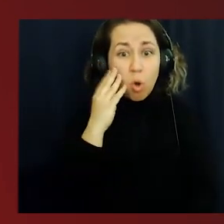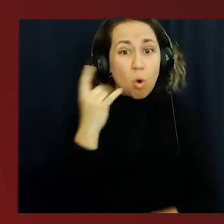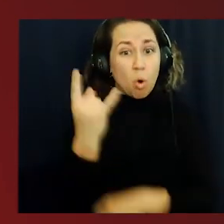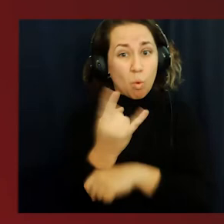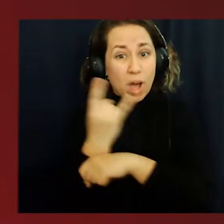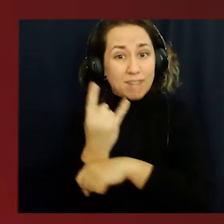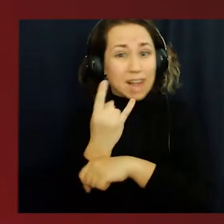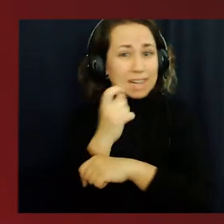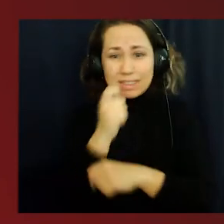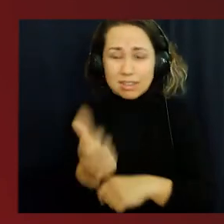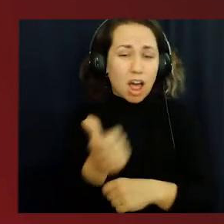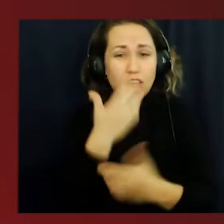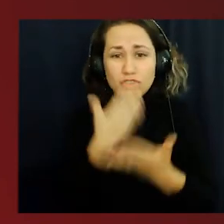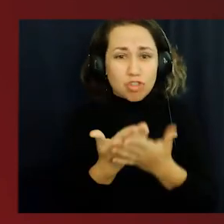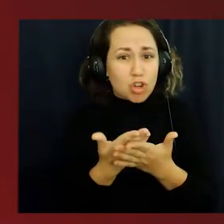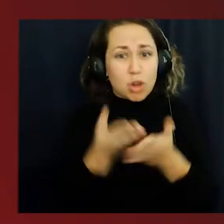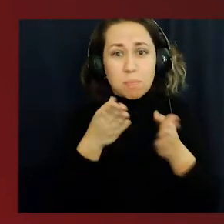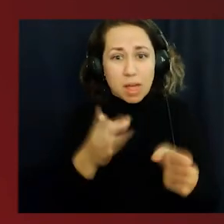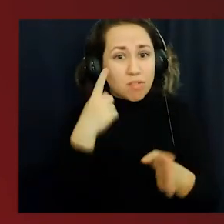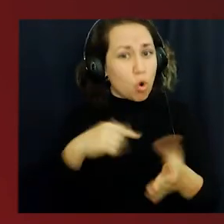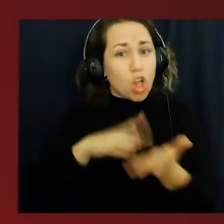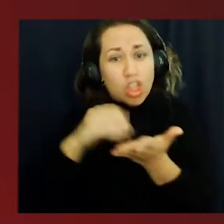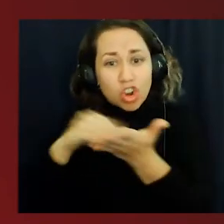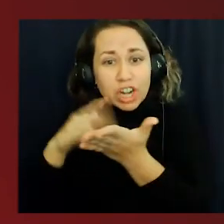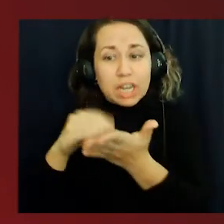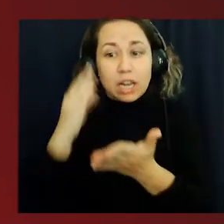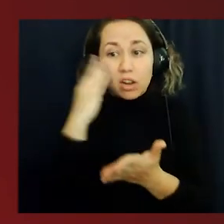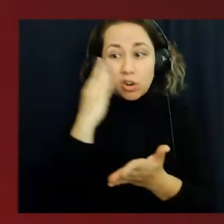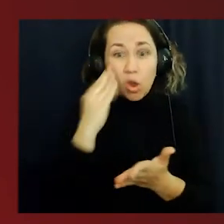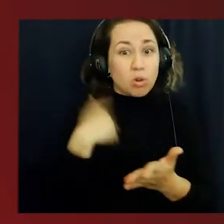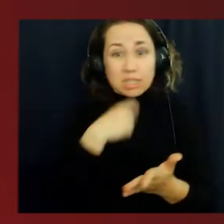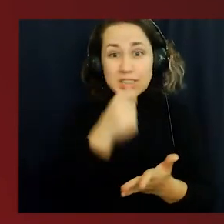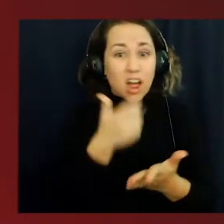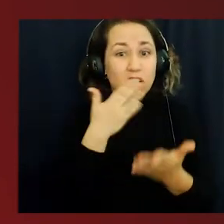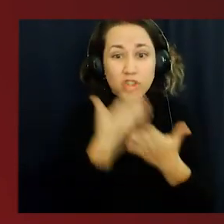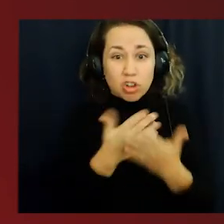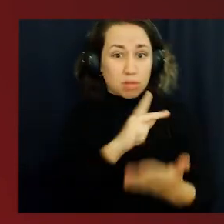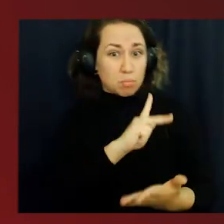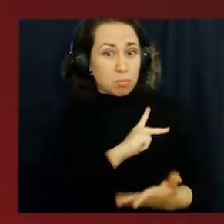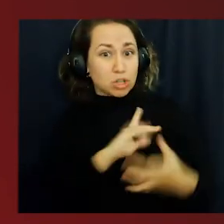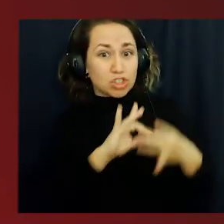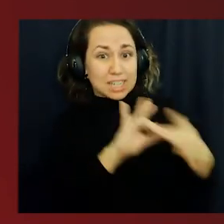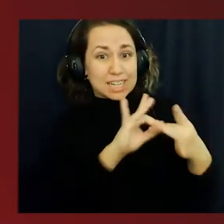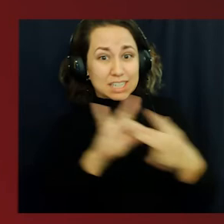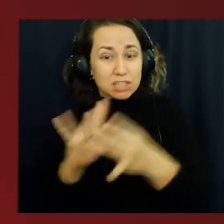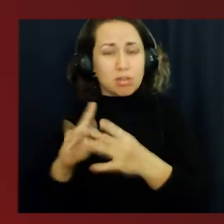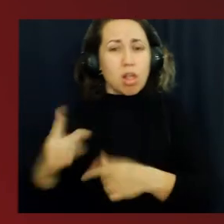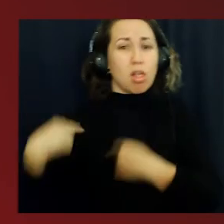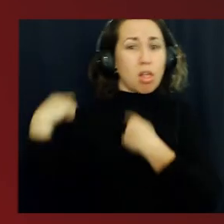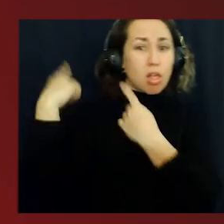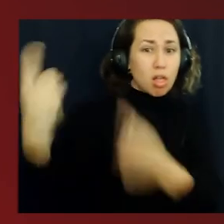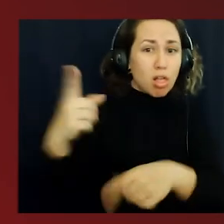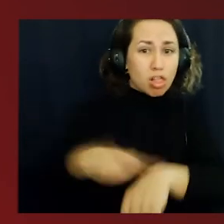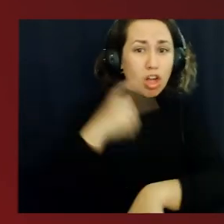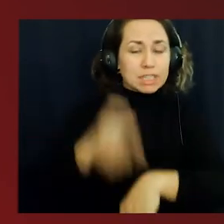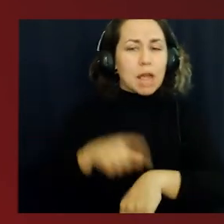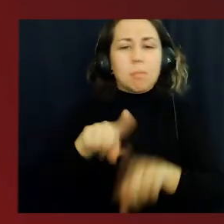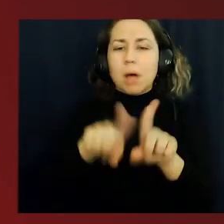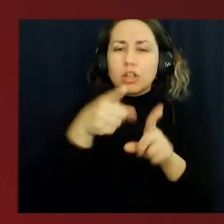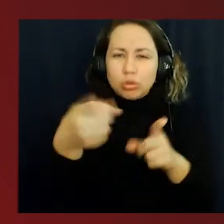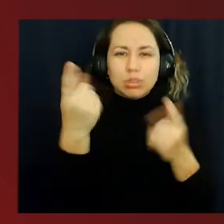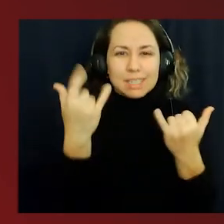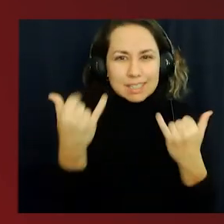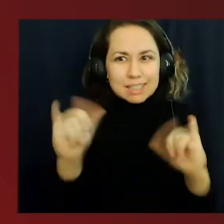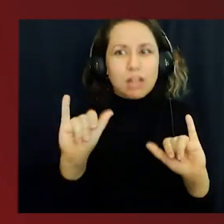method to learn and we have not had interpersonal connections for a very long time, but you still try your hardest